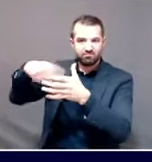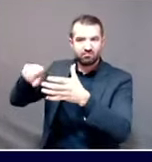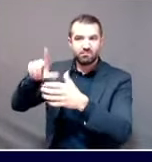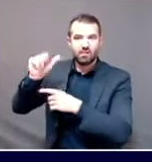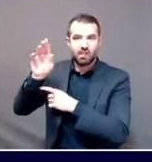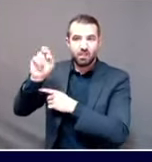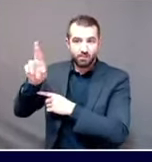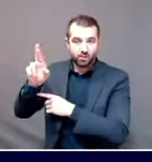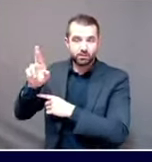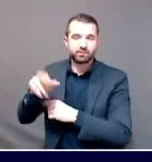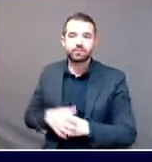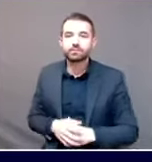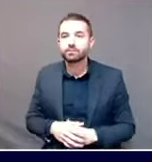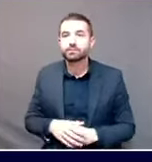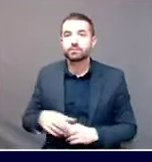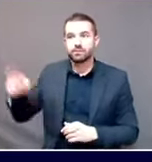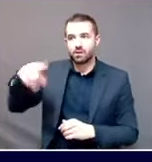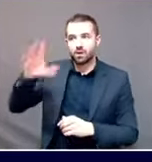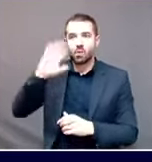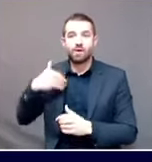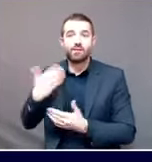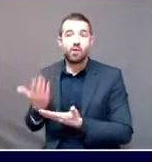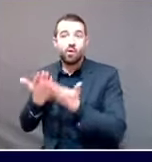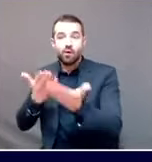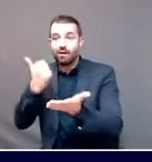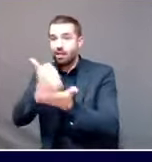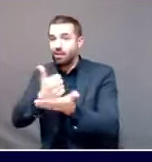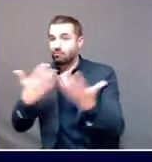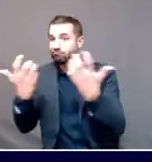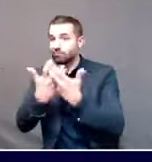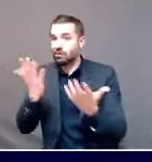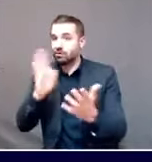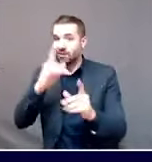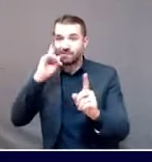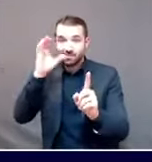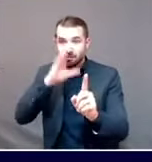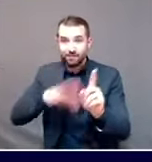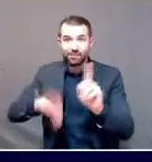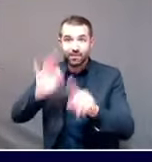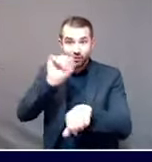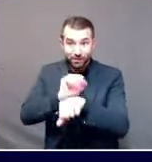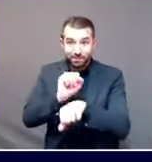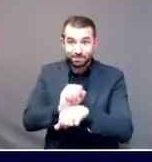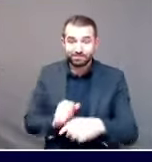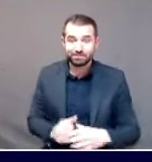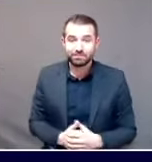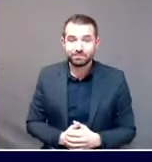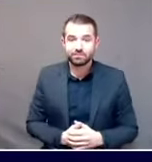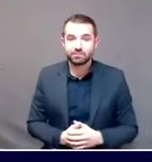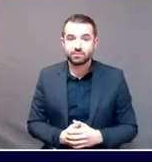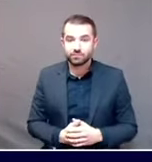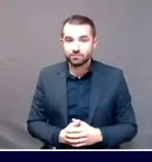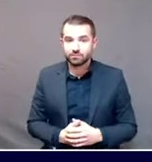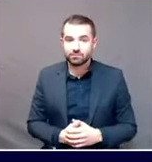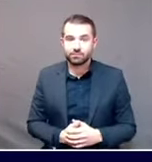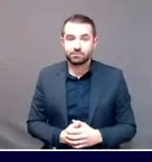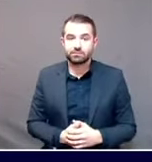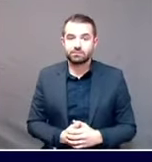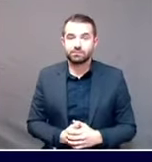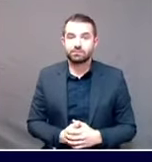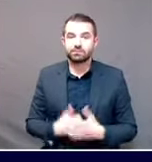that we do offer here in Maine to try to help people get back on their feet. I would note that we are hopeful